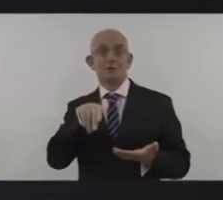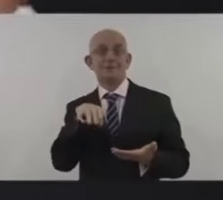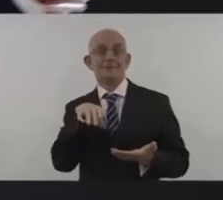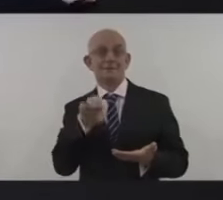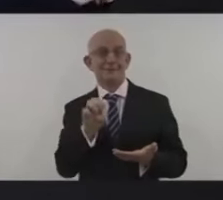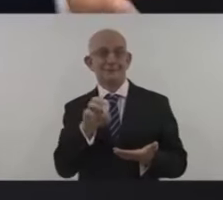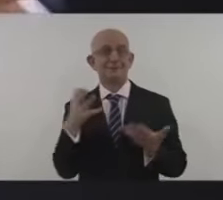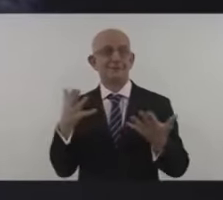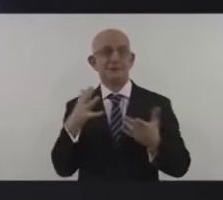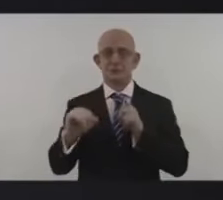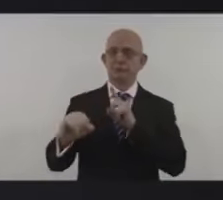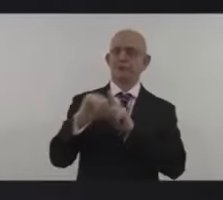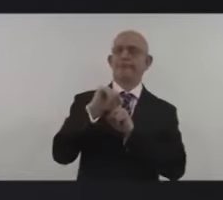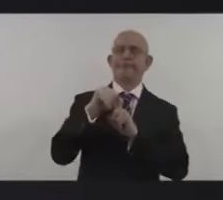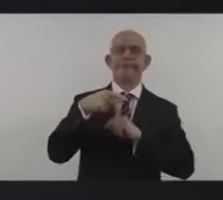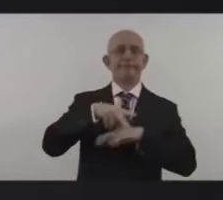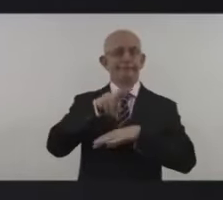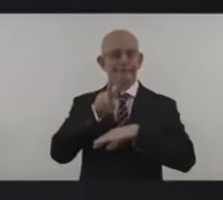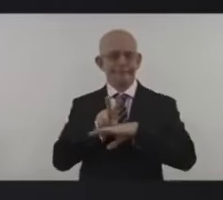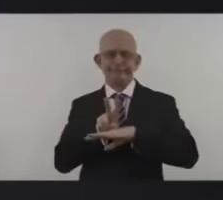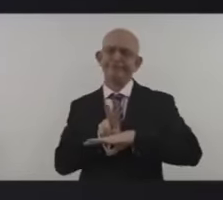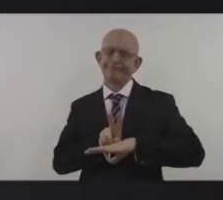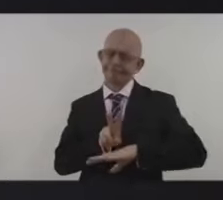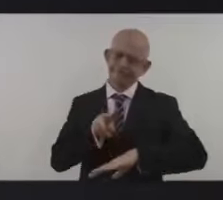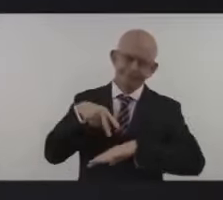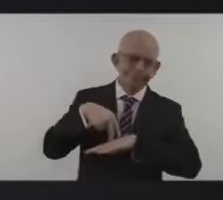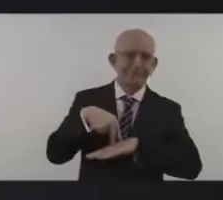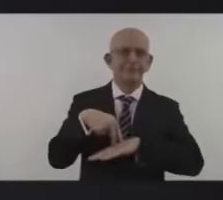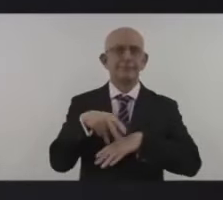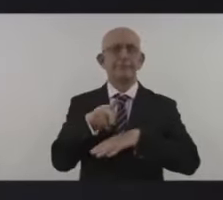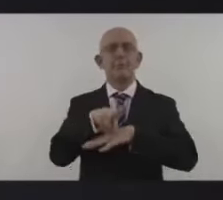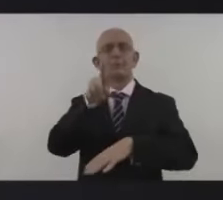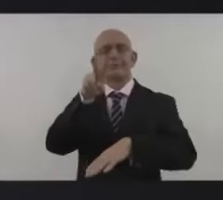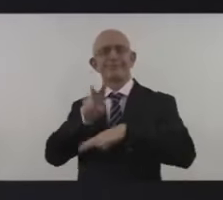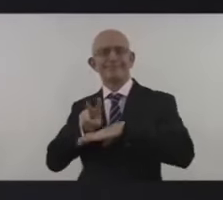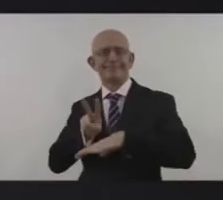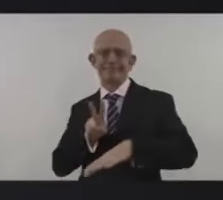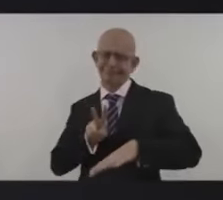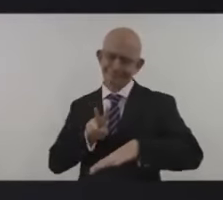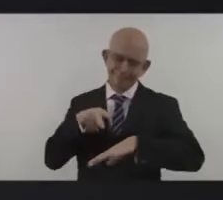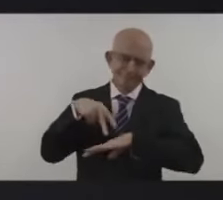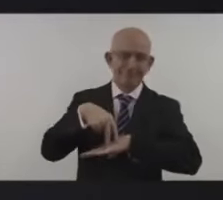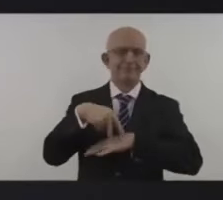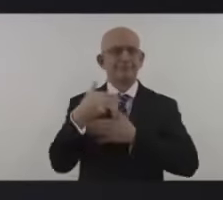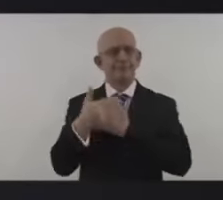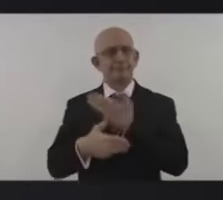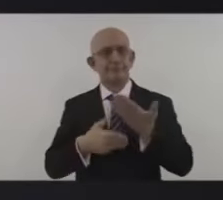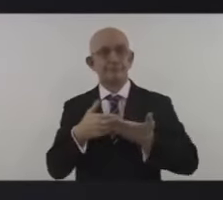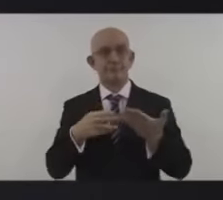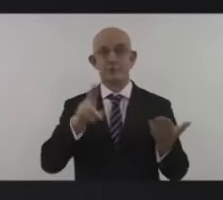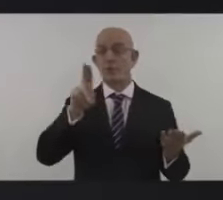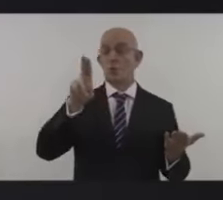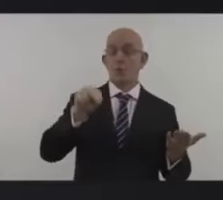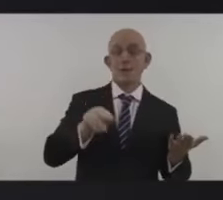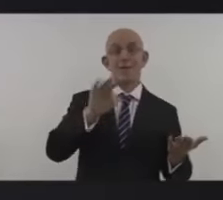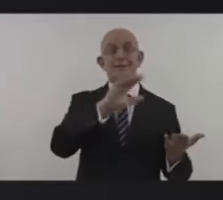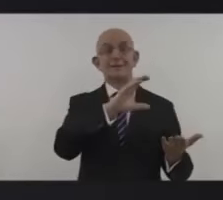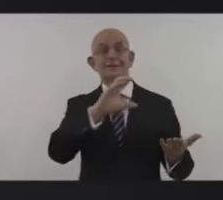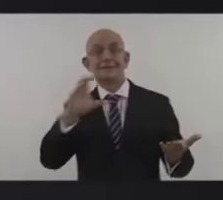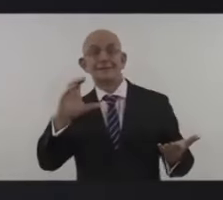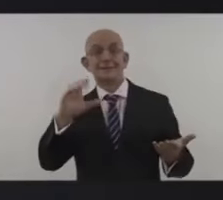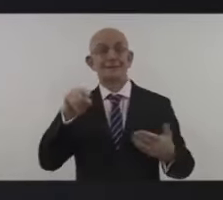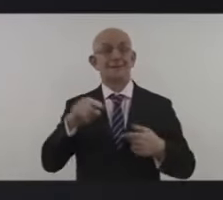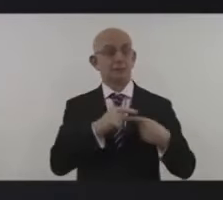this unf triple c process is the only place we have to address the rampant climate